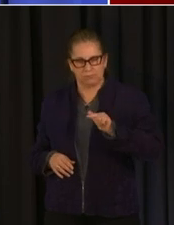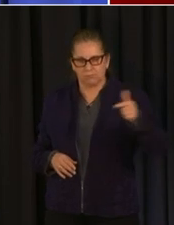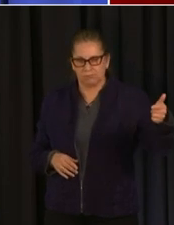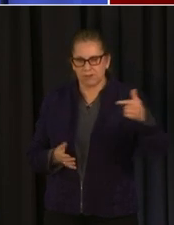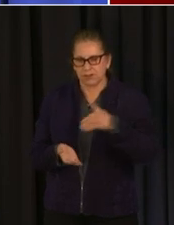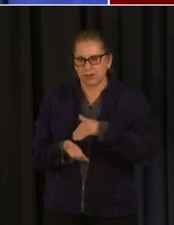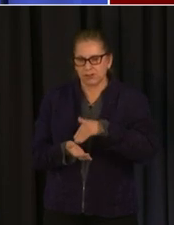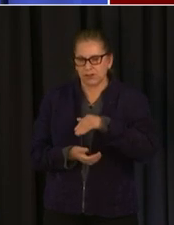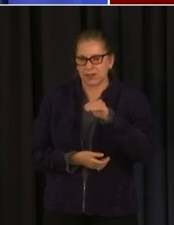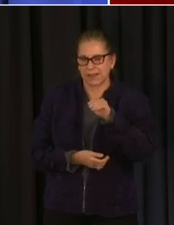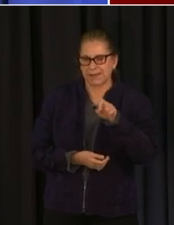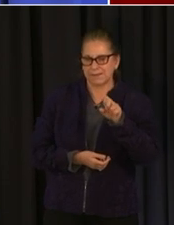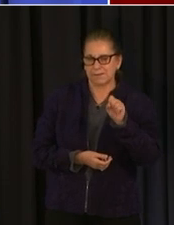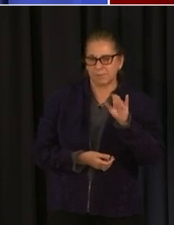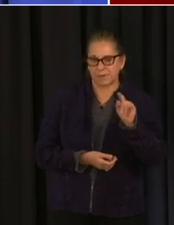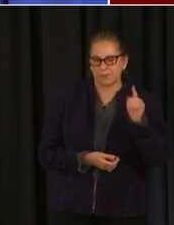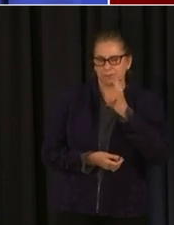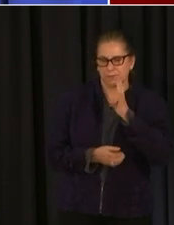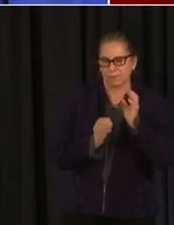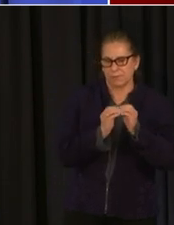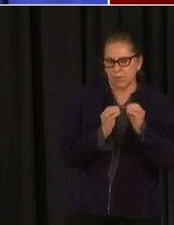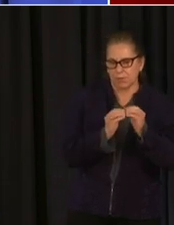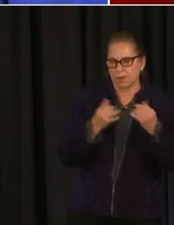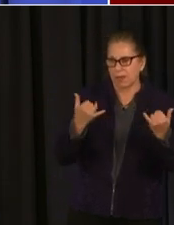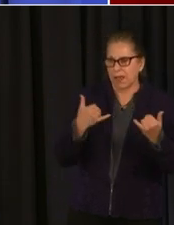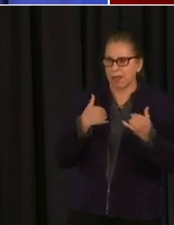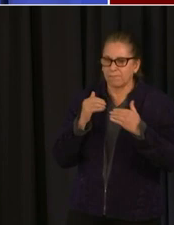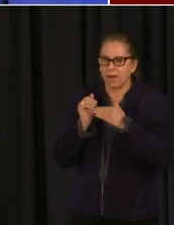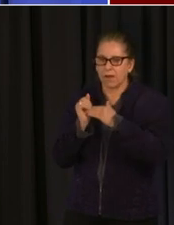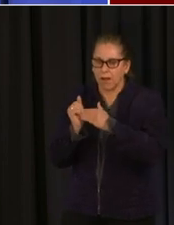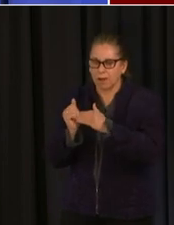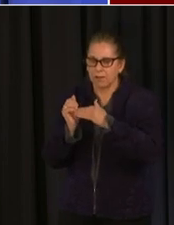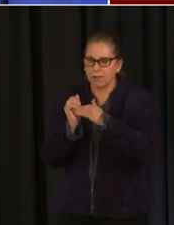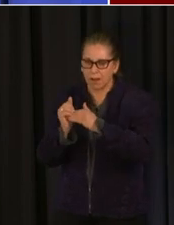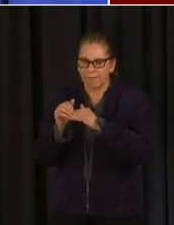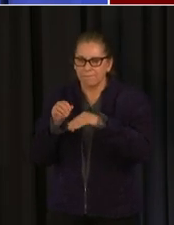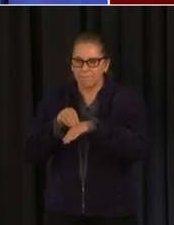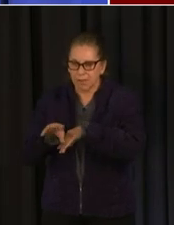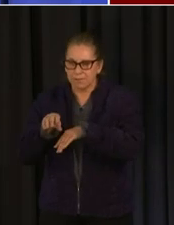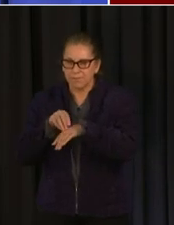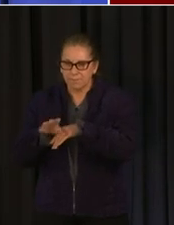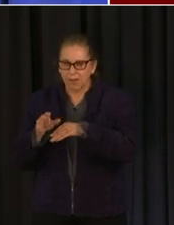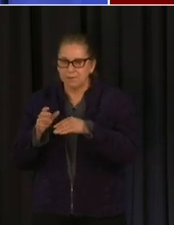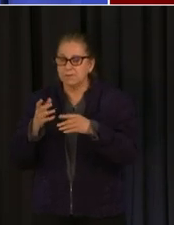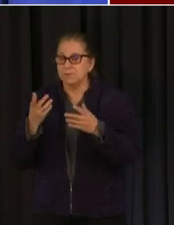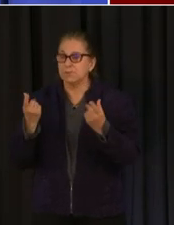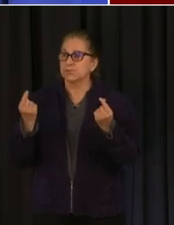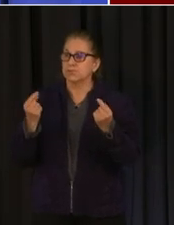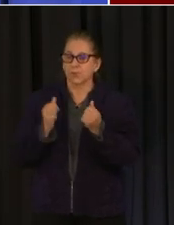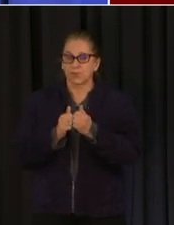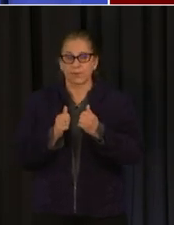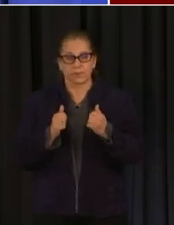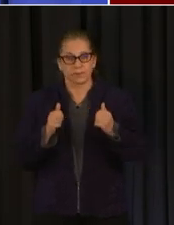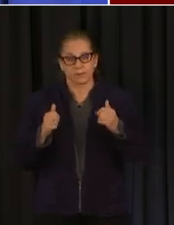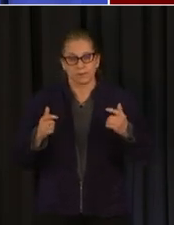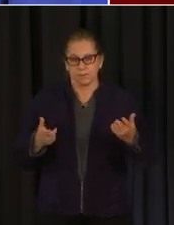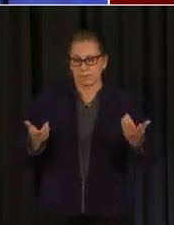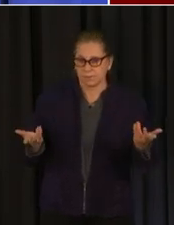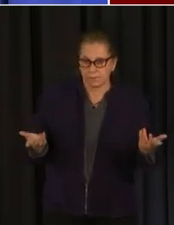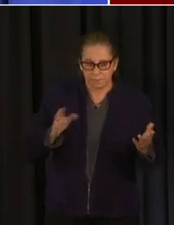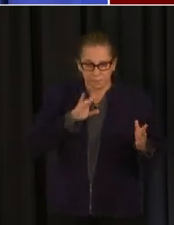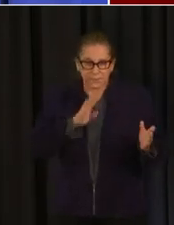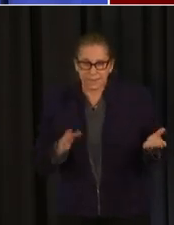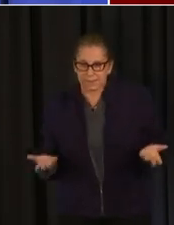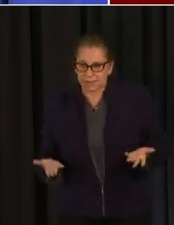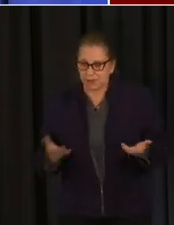she'll talk about some of that there are many guidances right now out there related to covet expect those to go away um and there to be